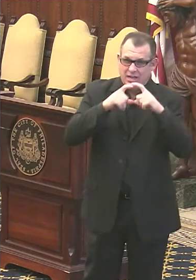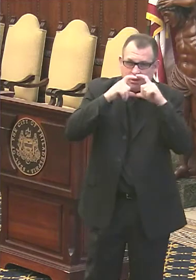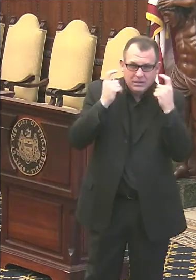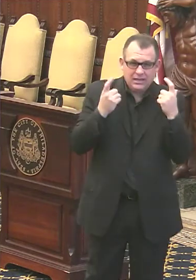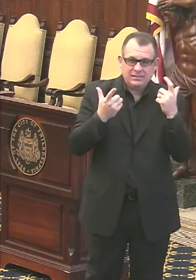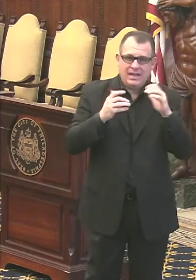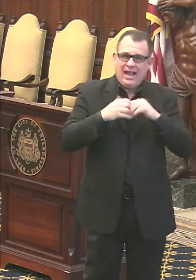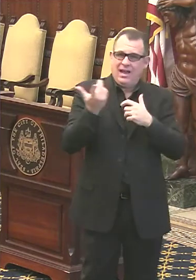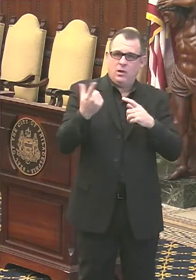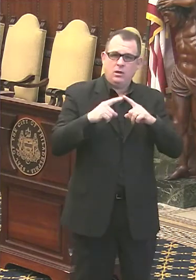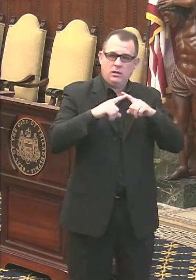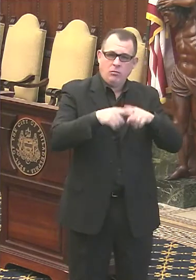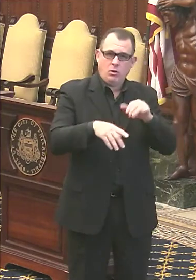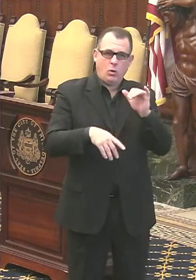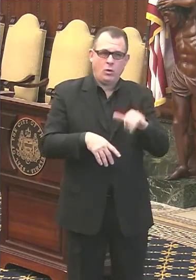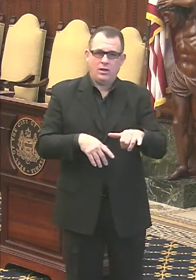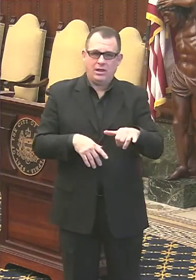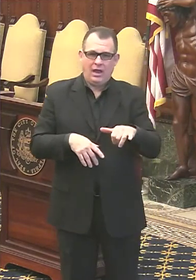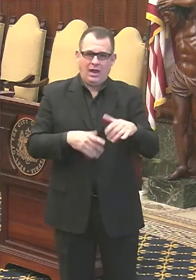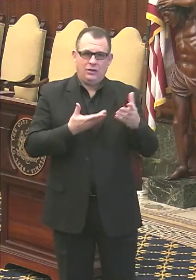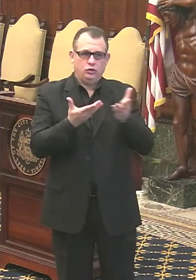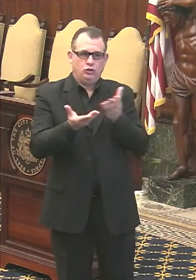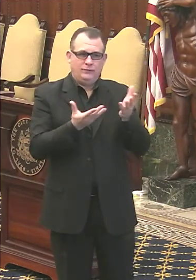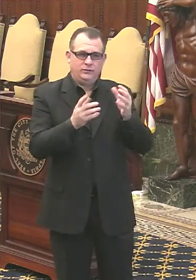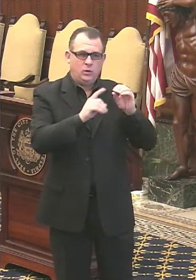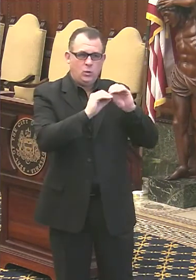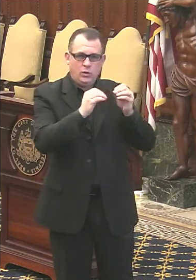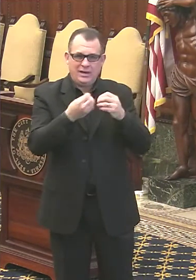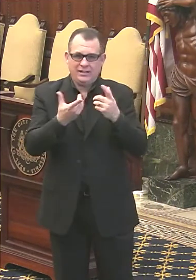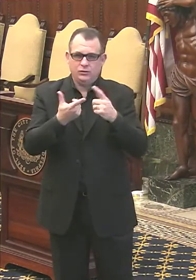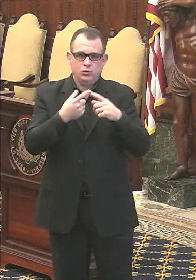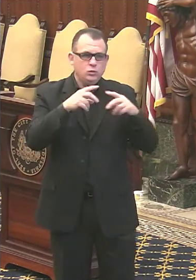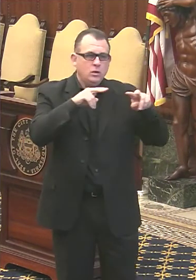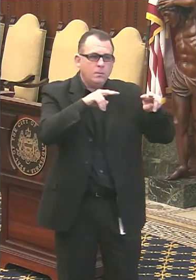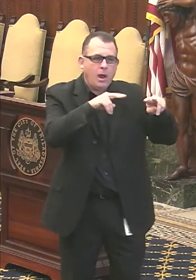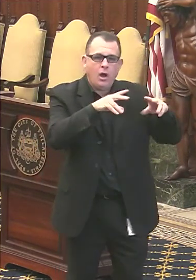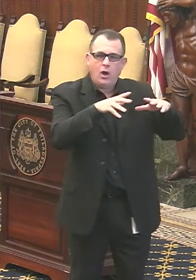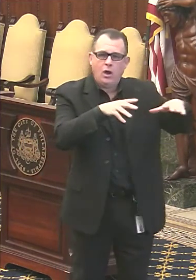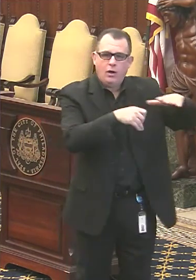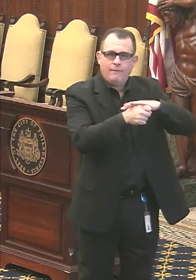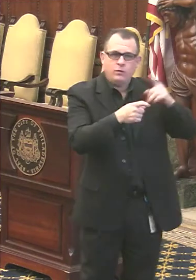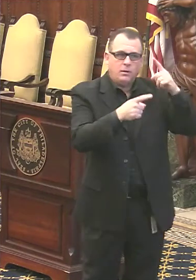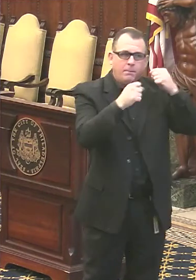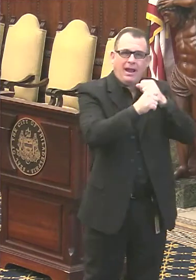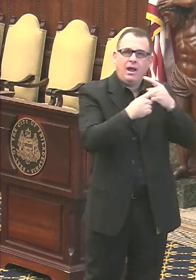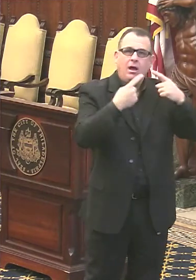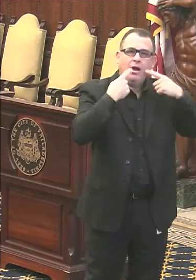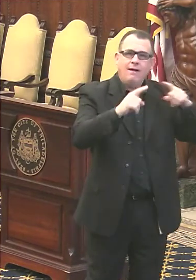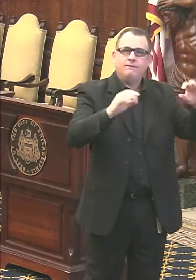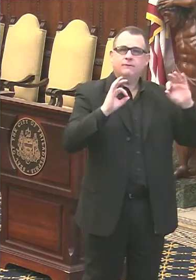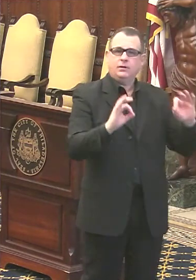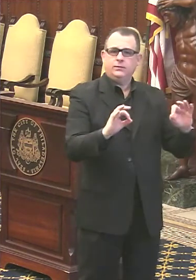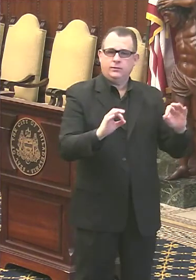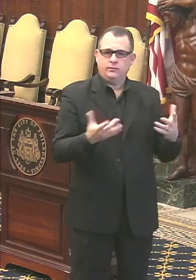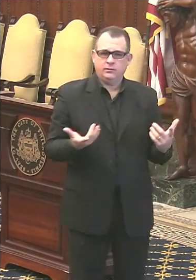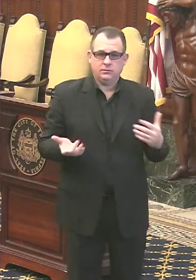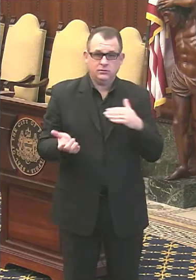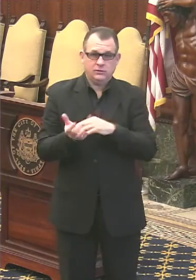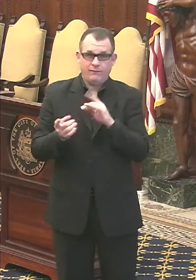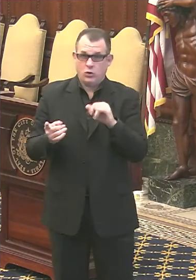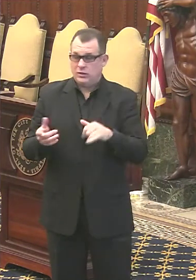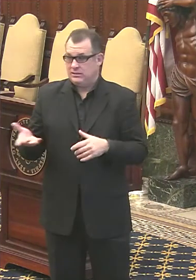on the service organizations being monitored for effectiveness? That would be Dr. Farley or Dr. Johnson.